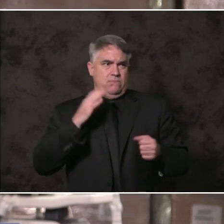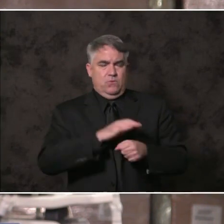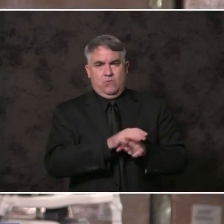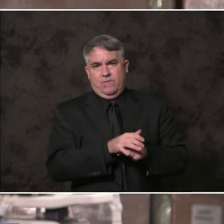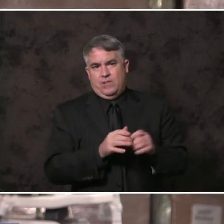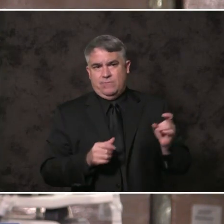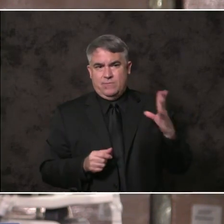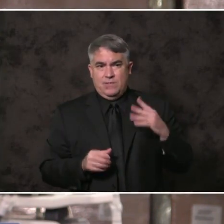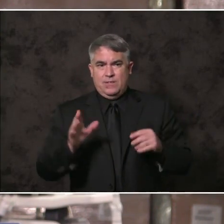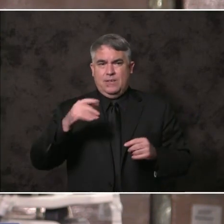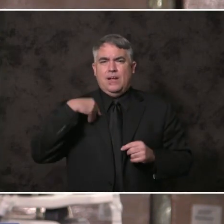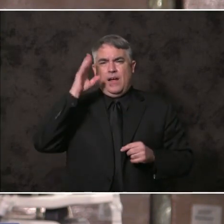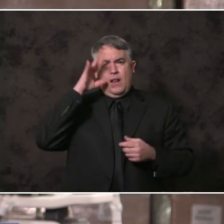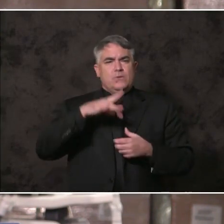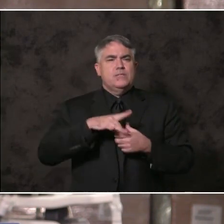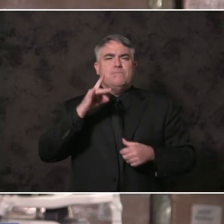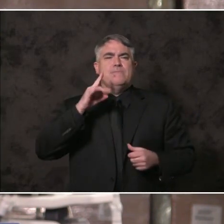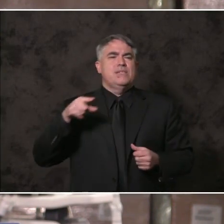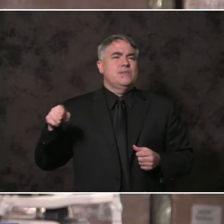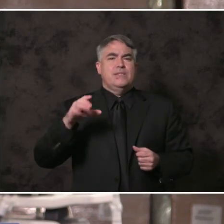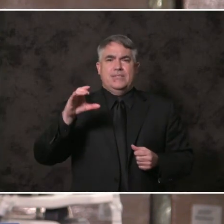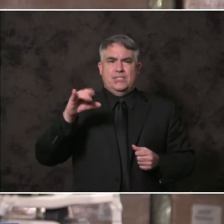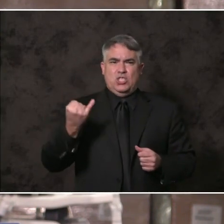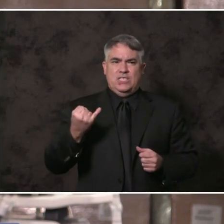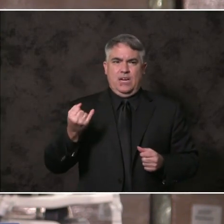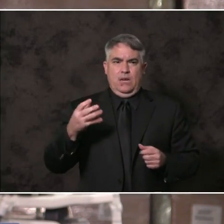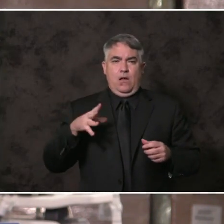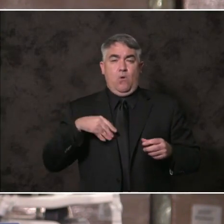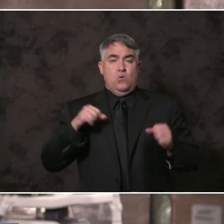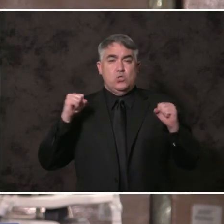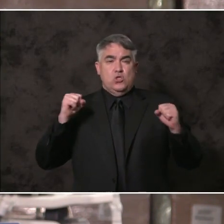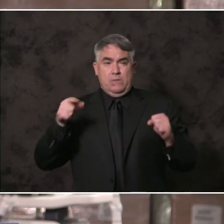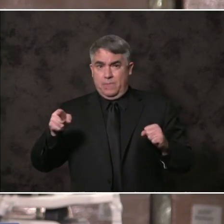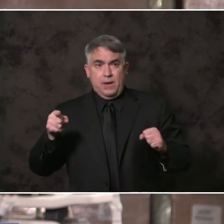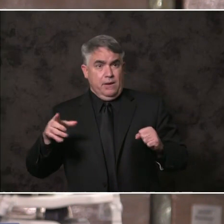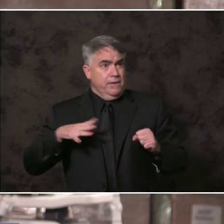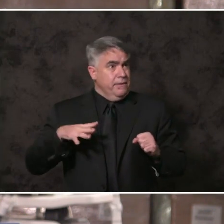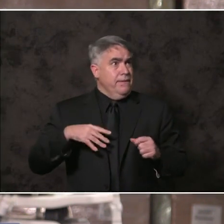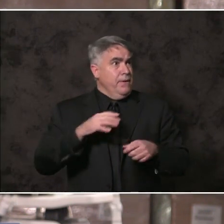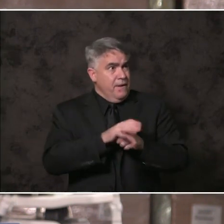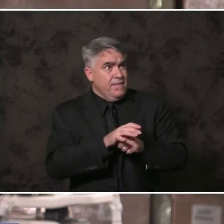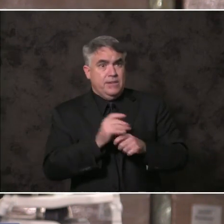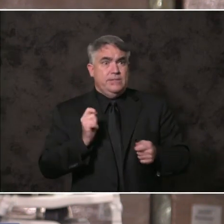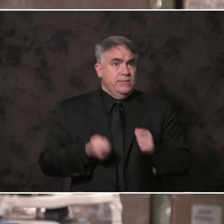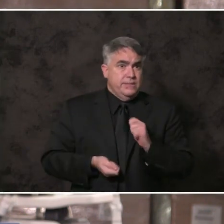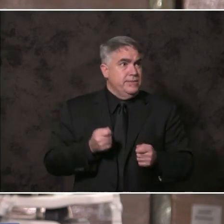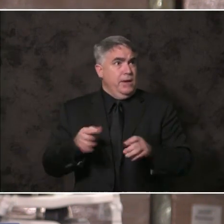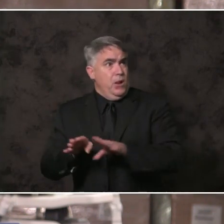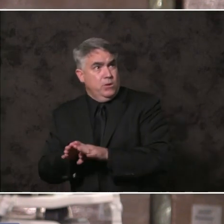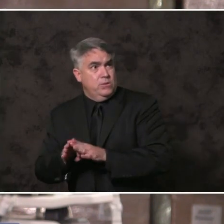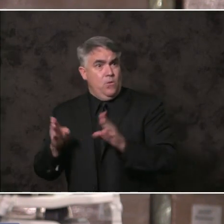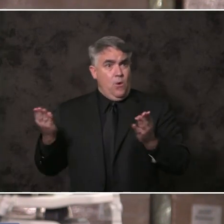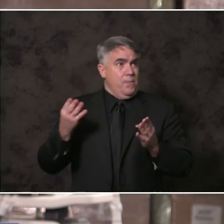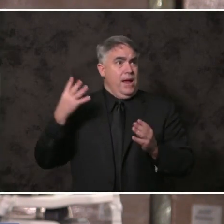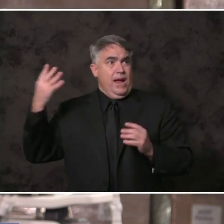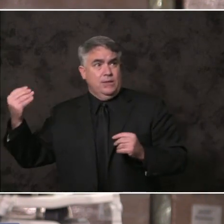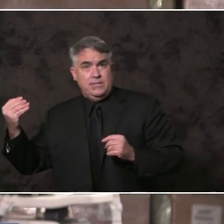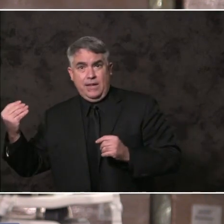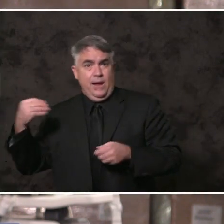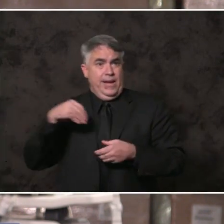in C.J. Martin of Invictus Fitness. He closed when COVID first hit. Then went outdoors. Went back indoors.